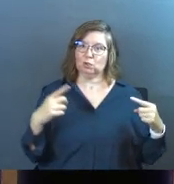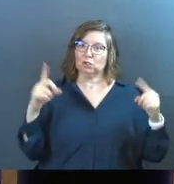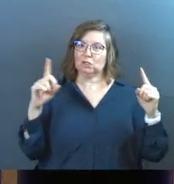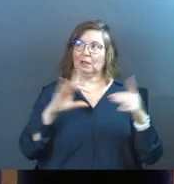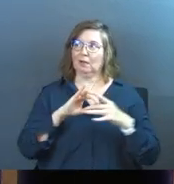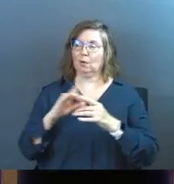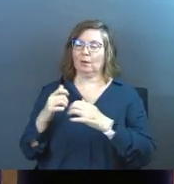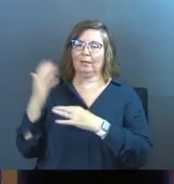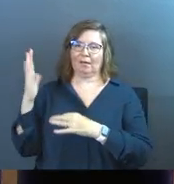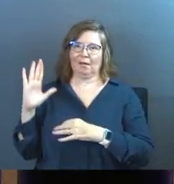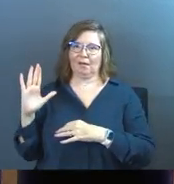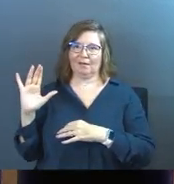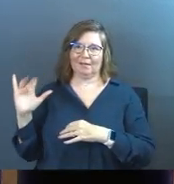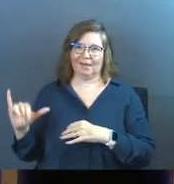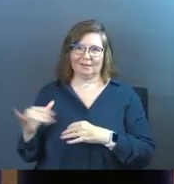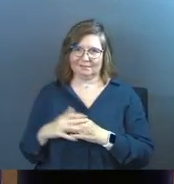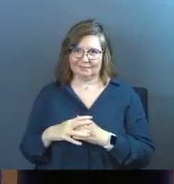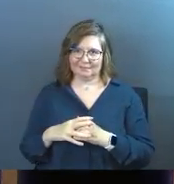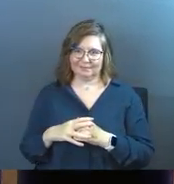something with God.